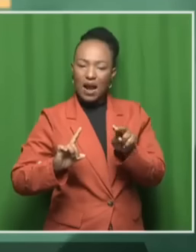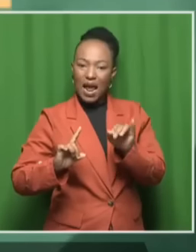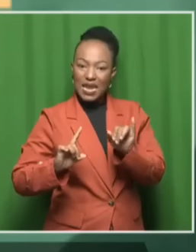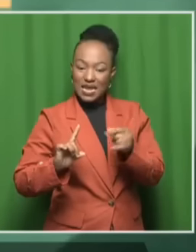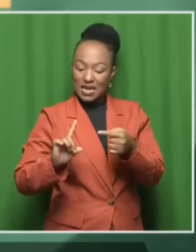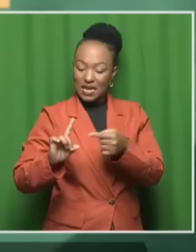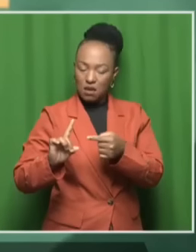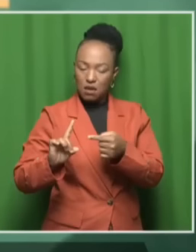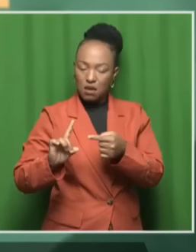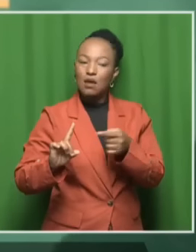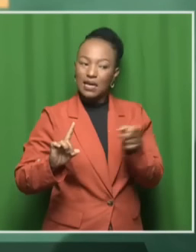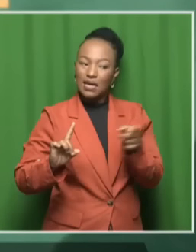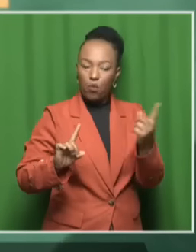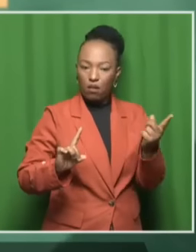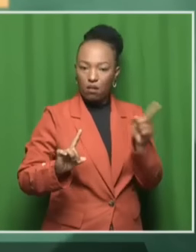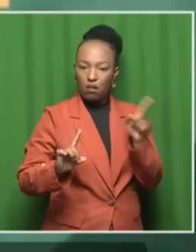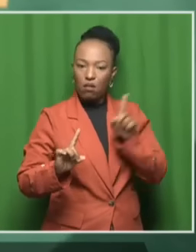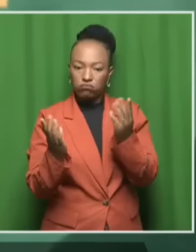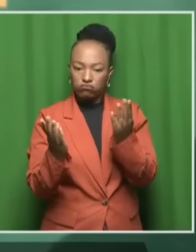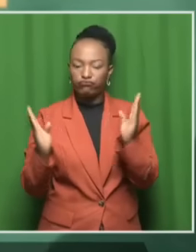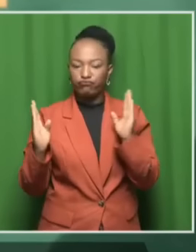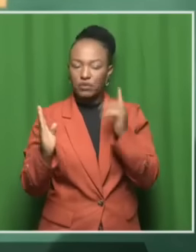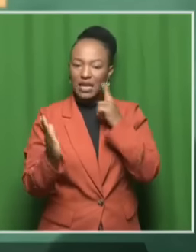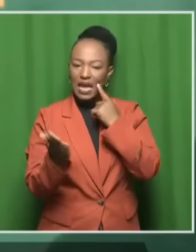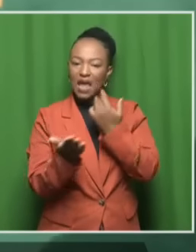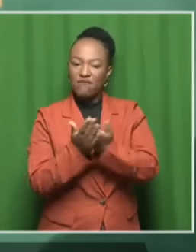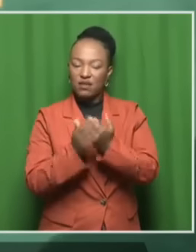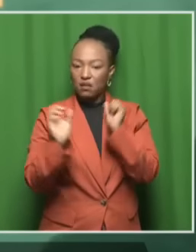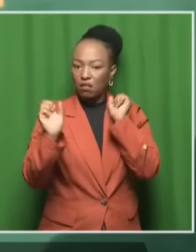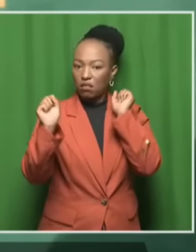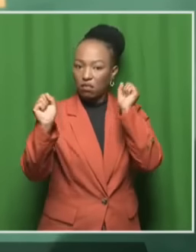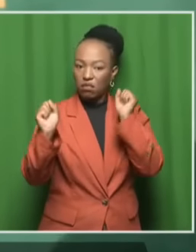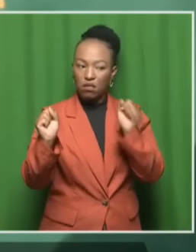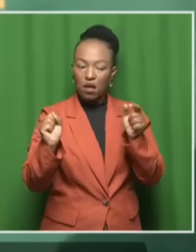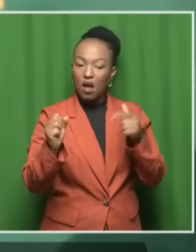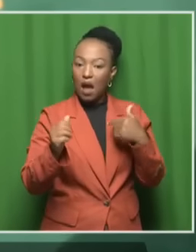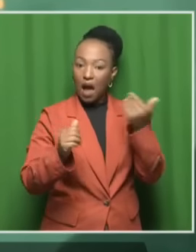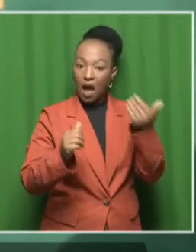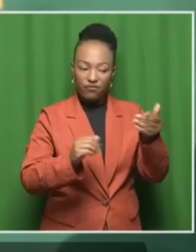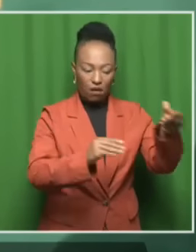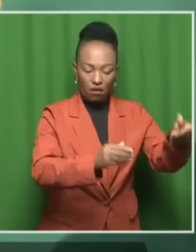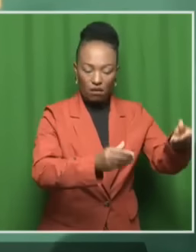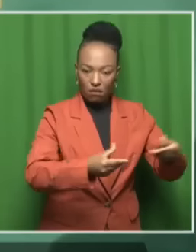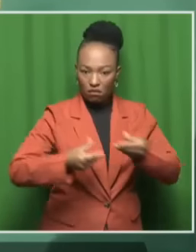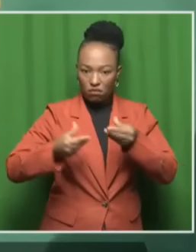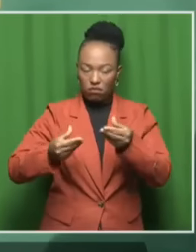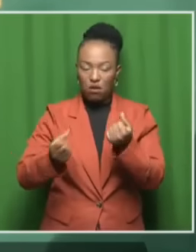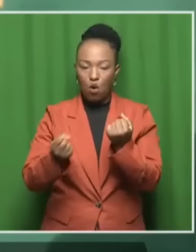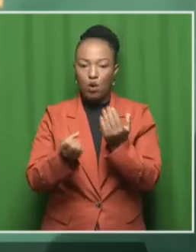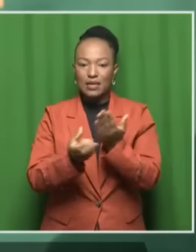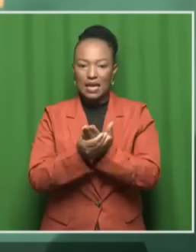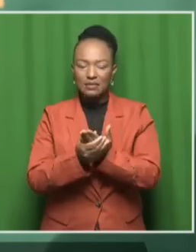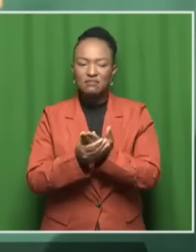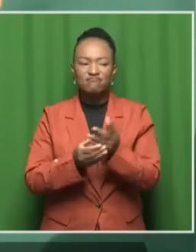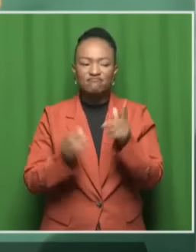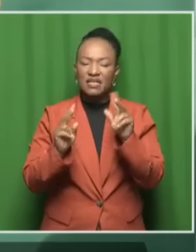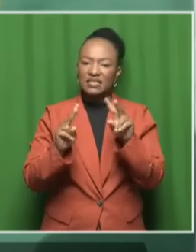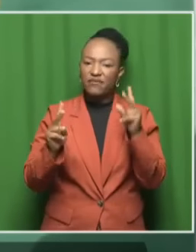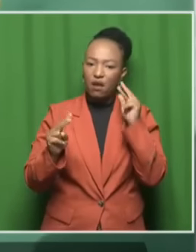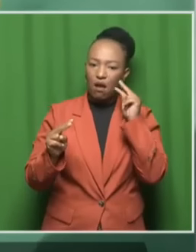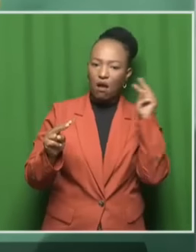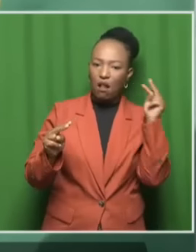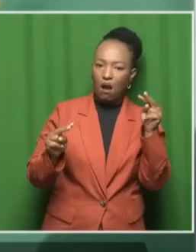is that he believed, he said after receiving the docket, he believed that even though there'd been a difference of opinion in terms of the